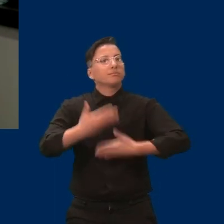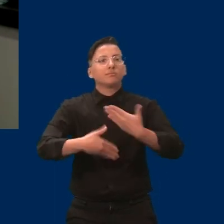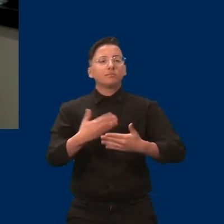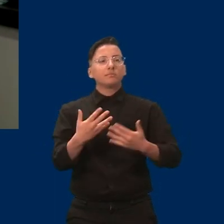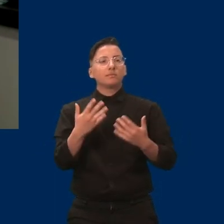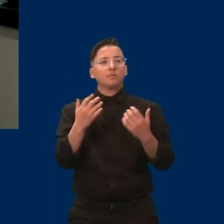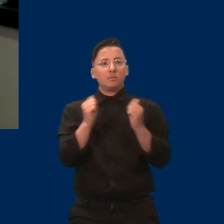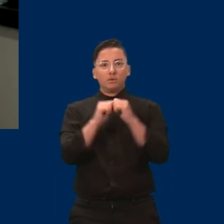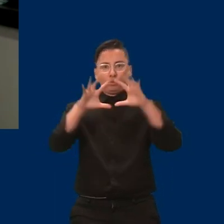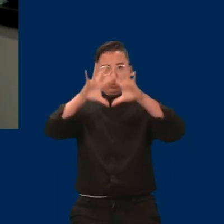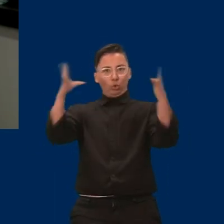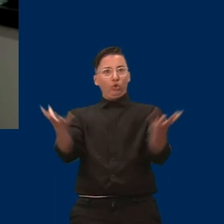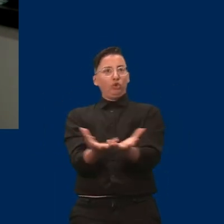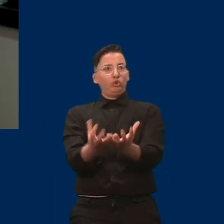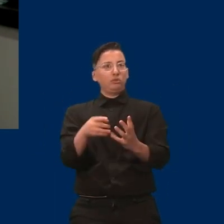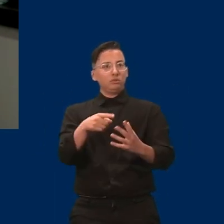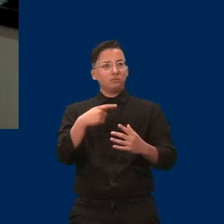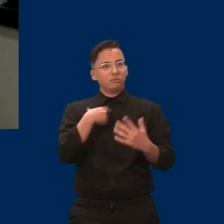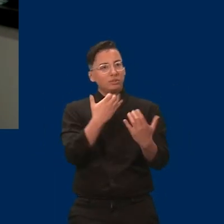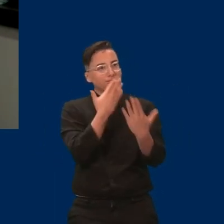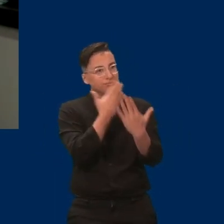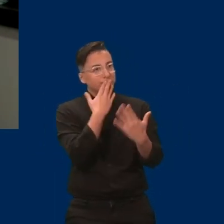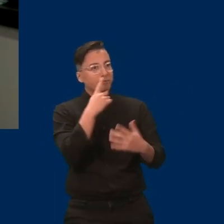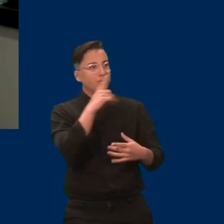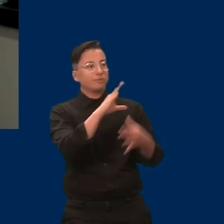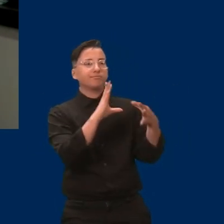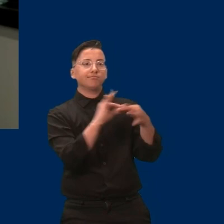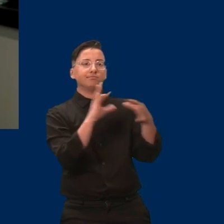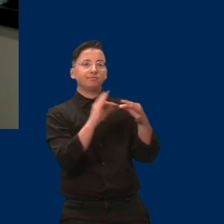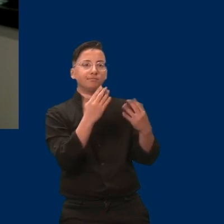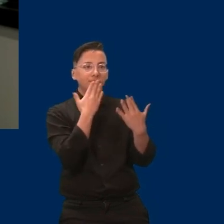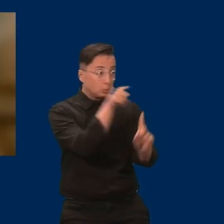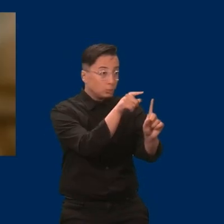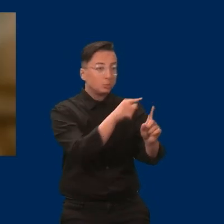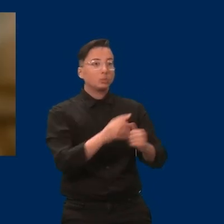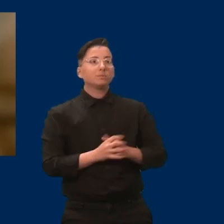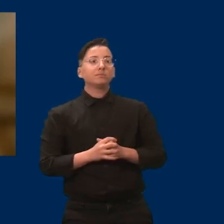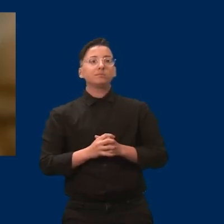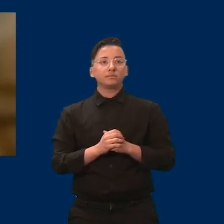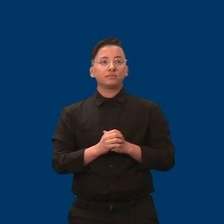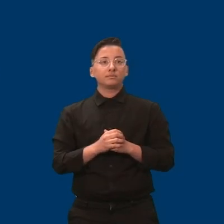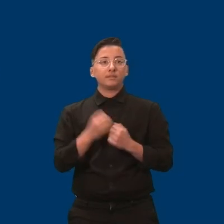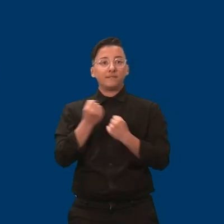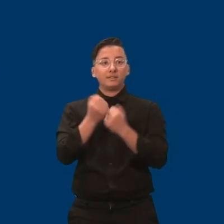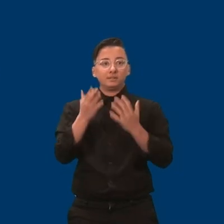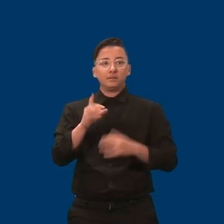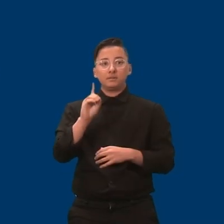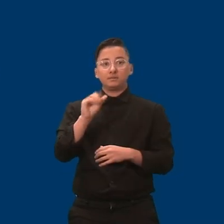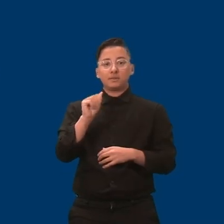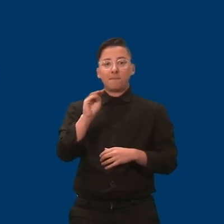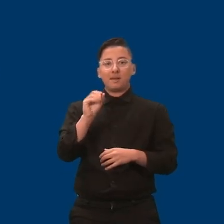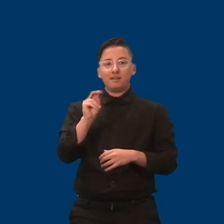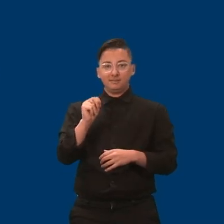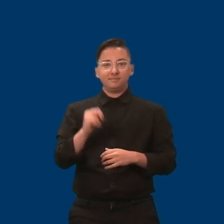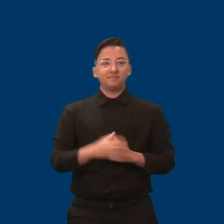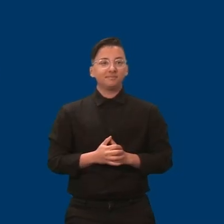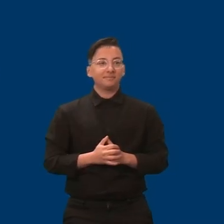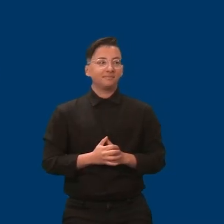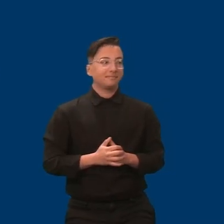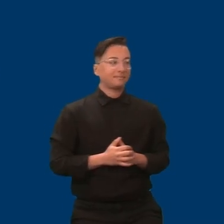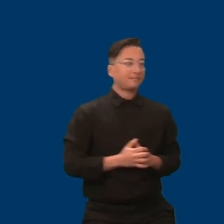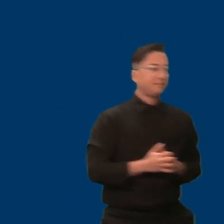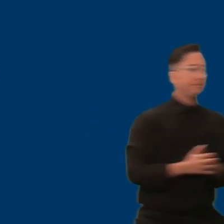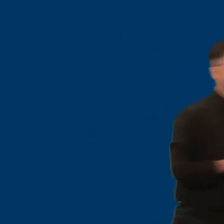in that, and I appreciate your words and I appreciate you. So thanks, Gage. Thank you. Home care